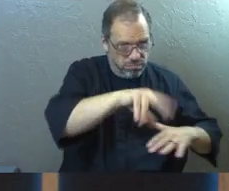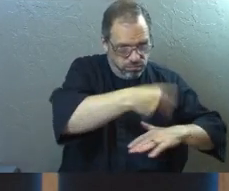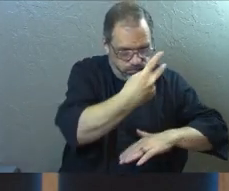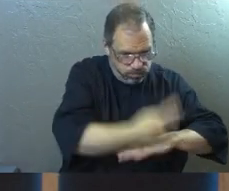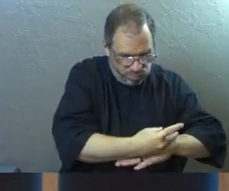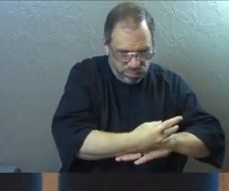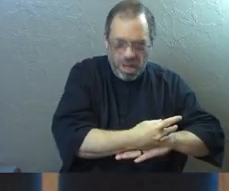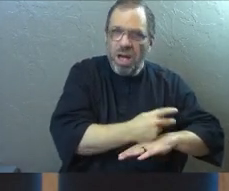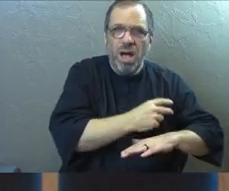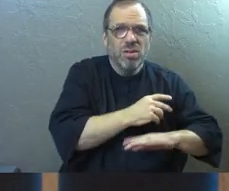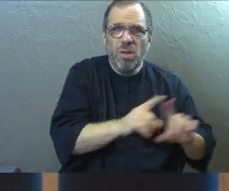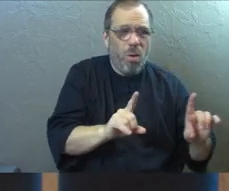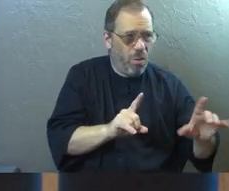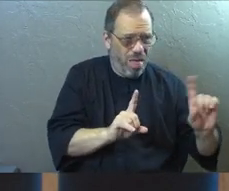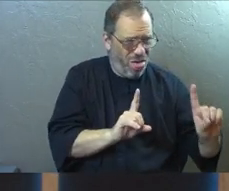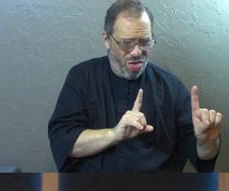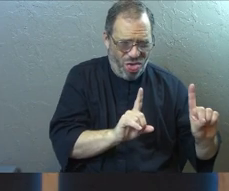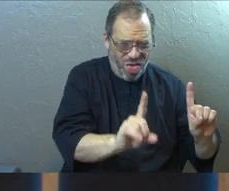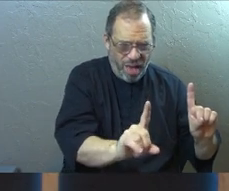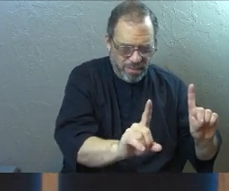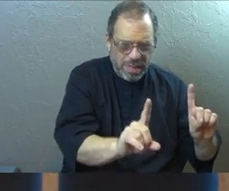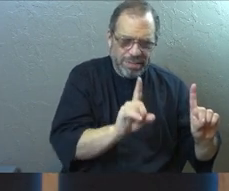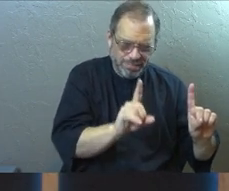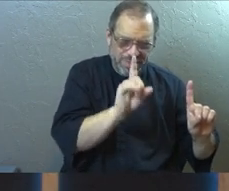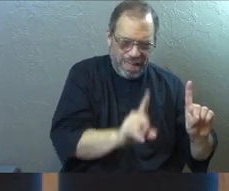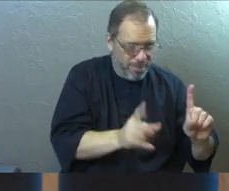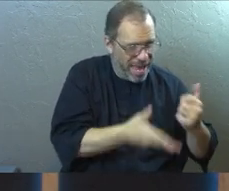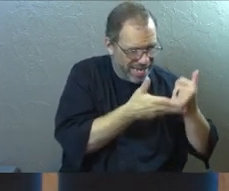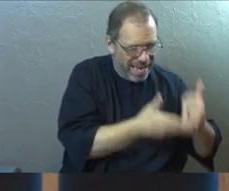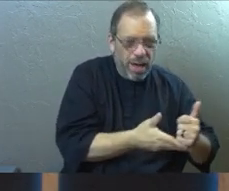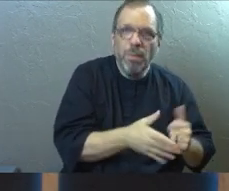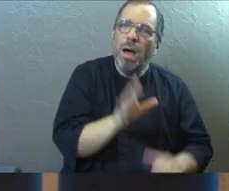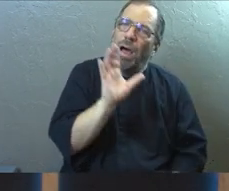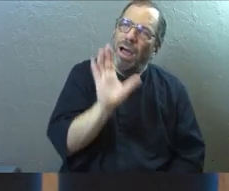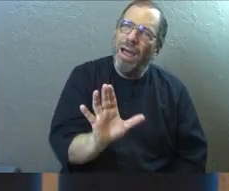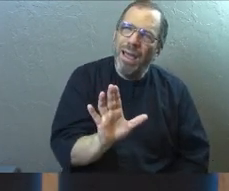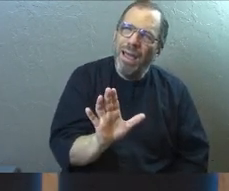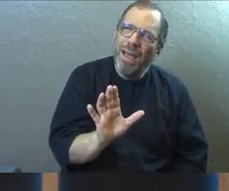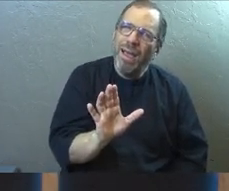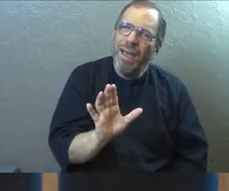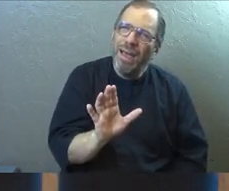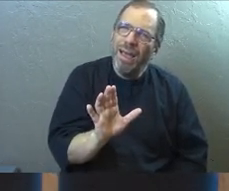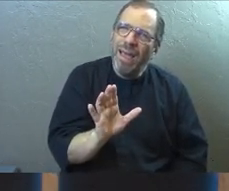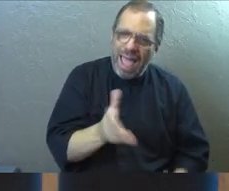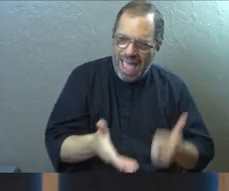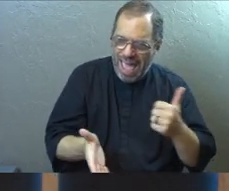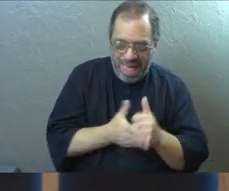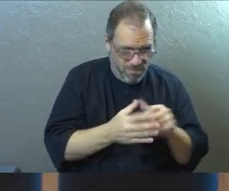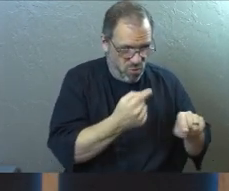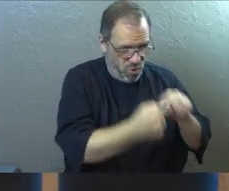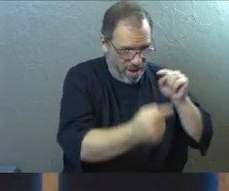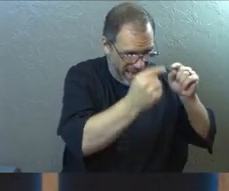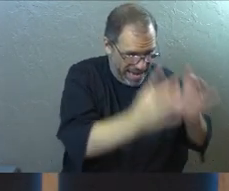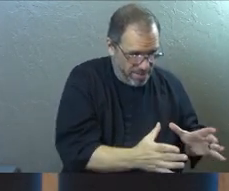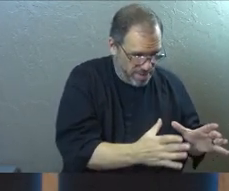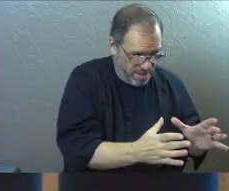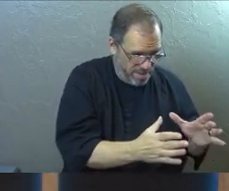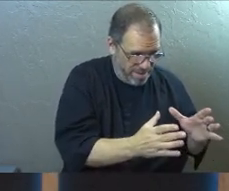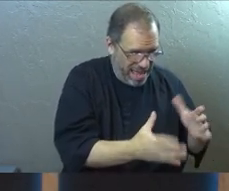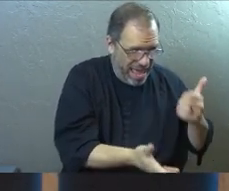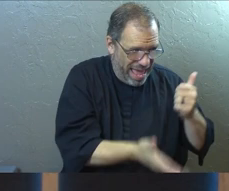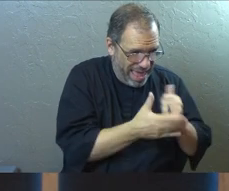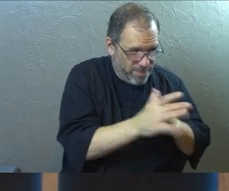under its load, not walk by. Instead, stop and help. So he's like, don't just help your enemy, the person,